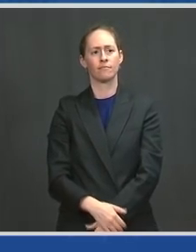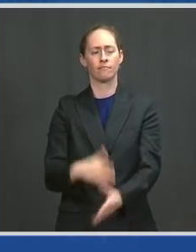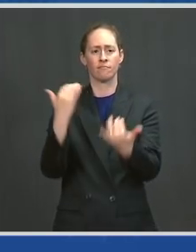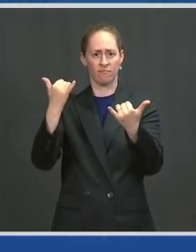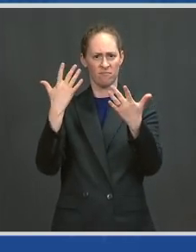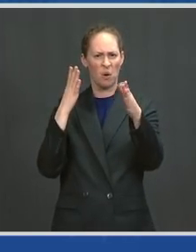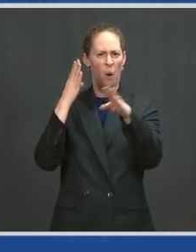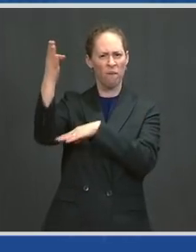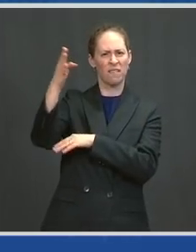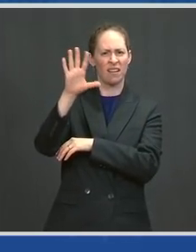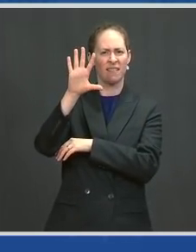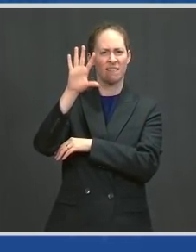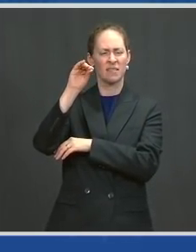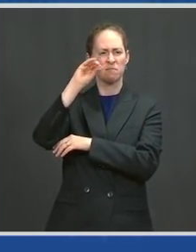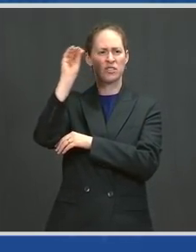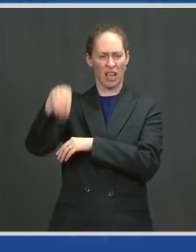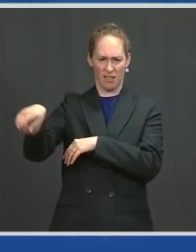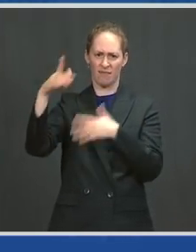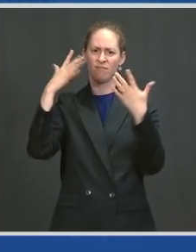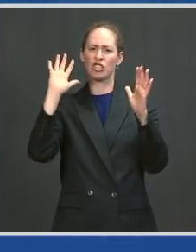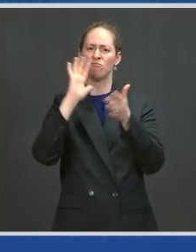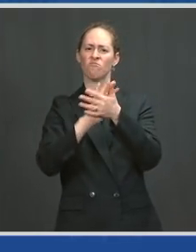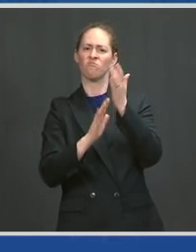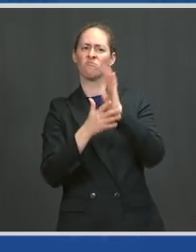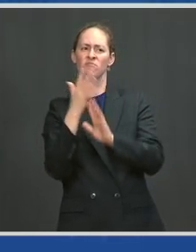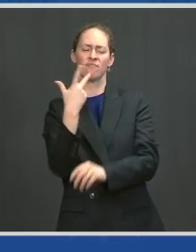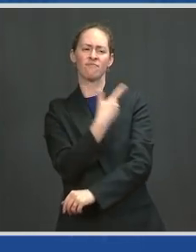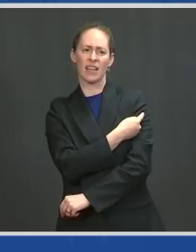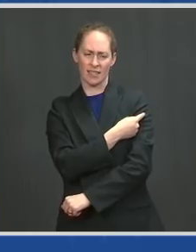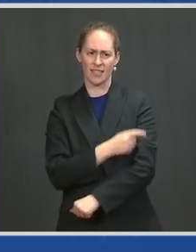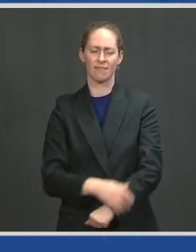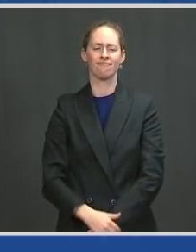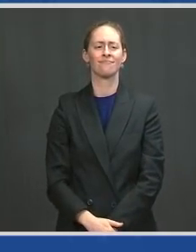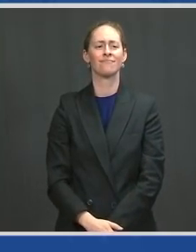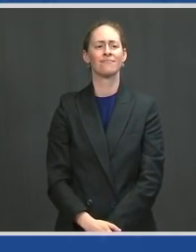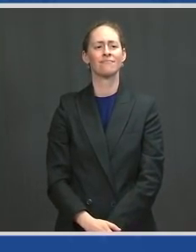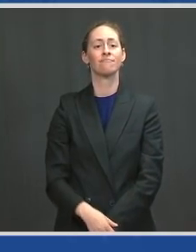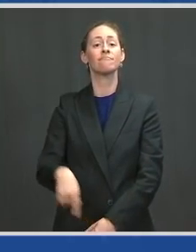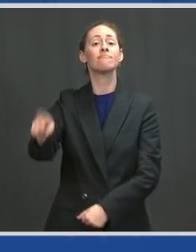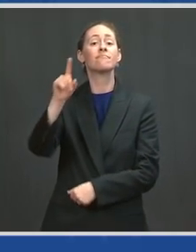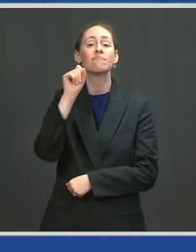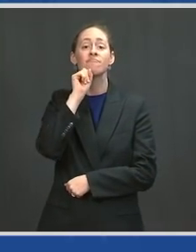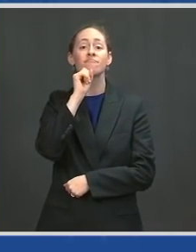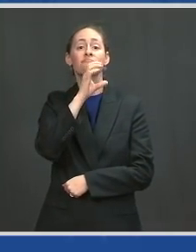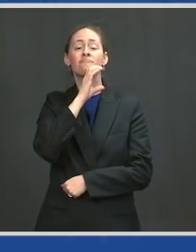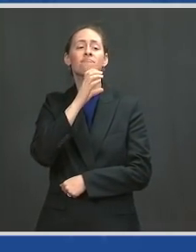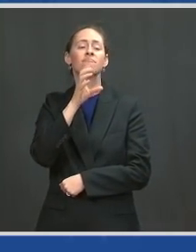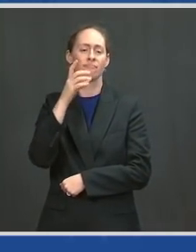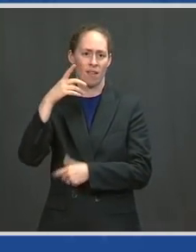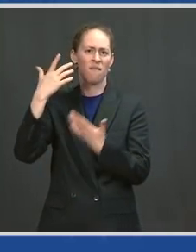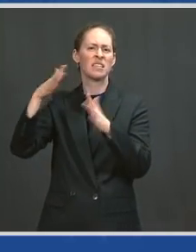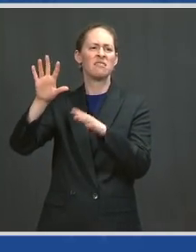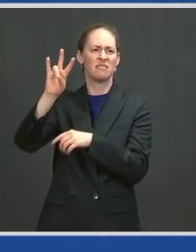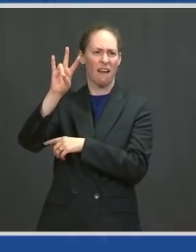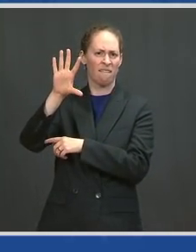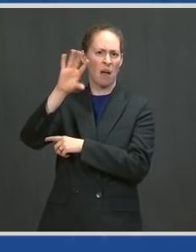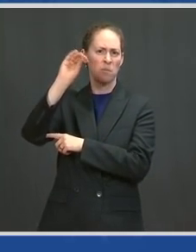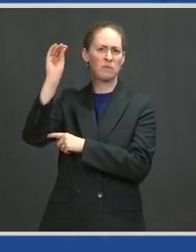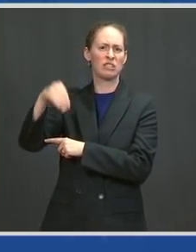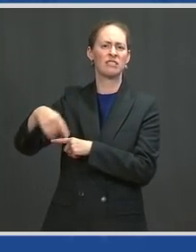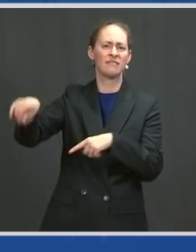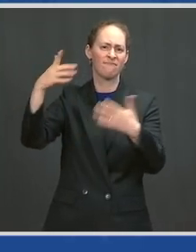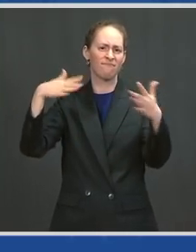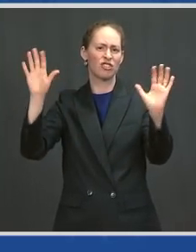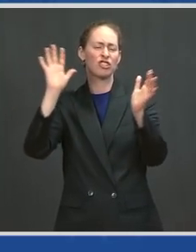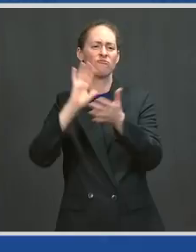vaccinated. Seventy-five percent of seniors fully vaccinated, leaving nobody behind —